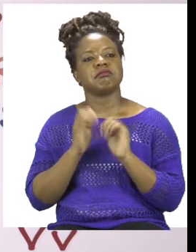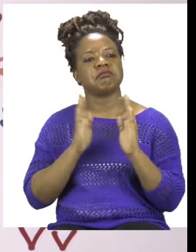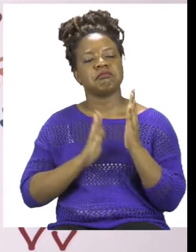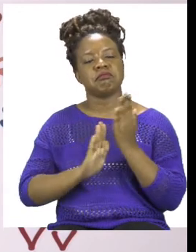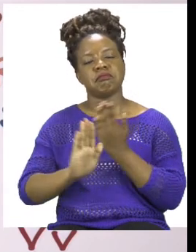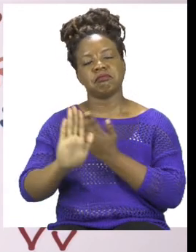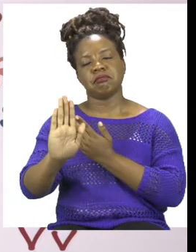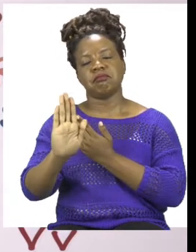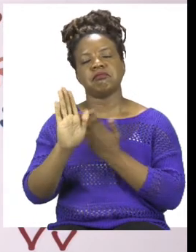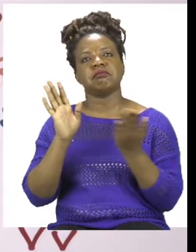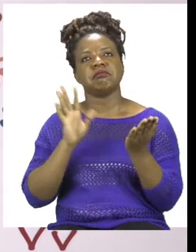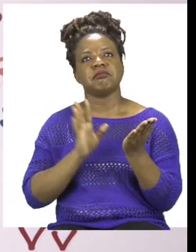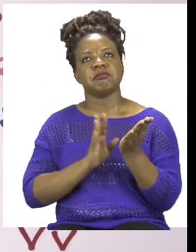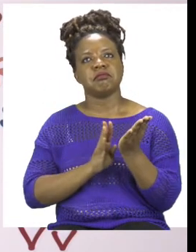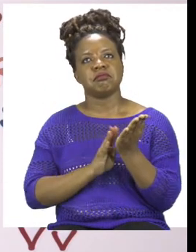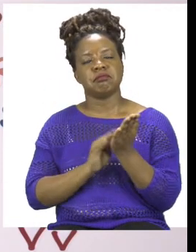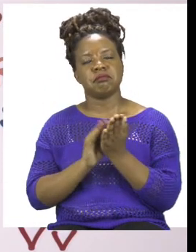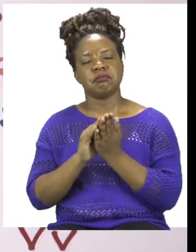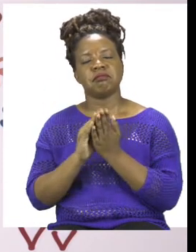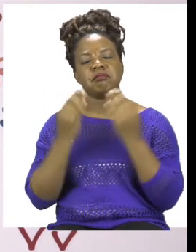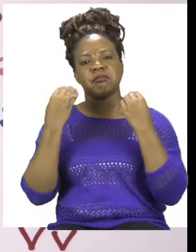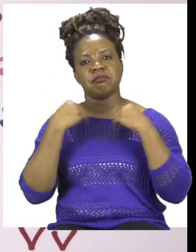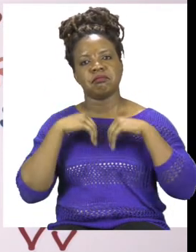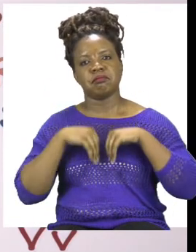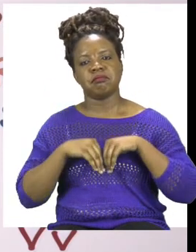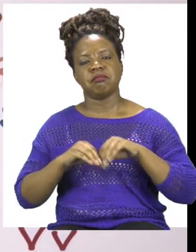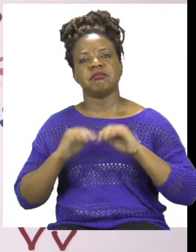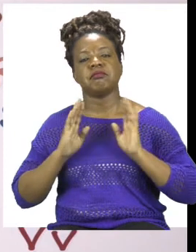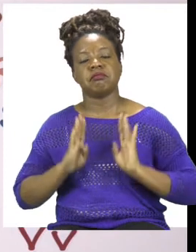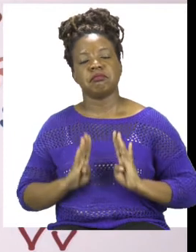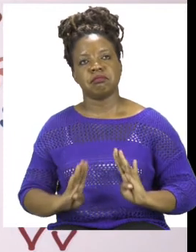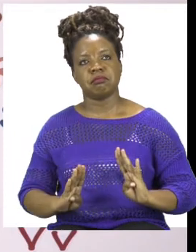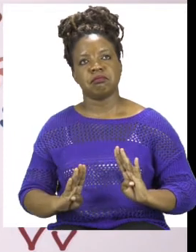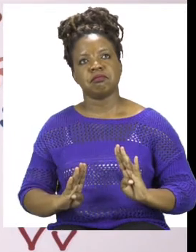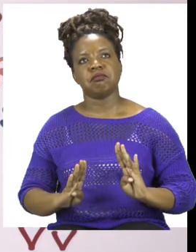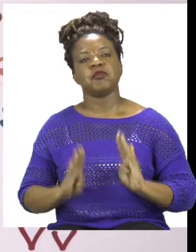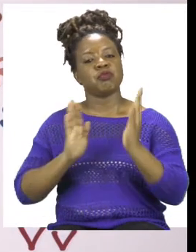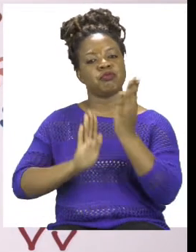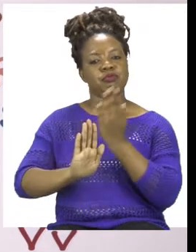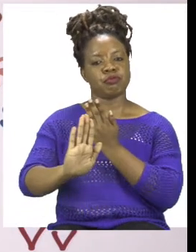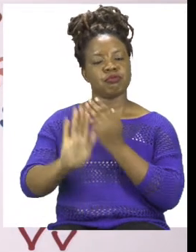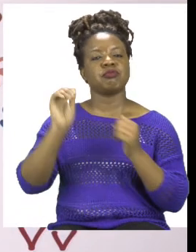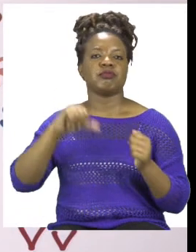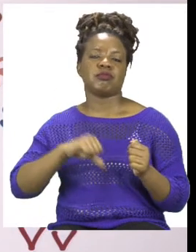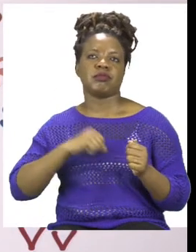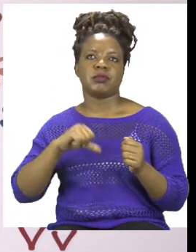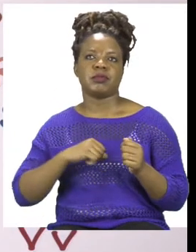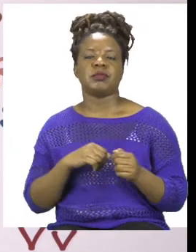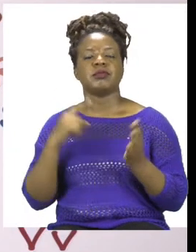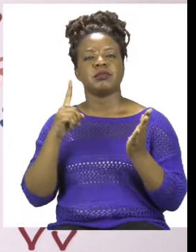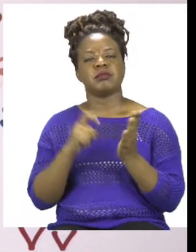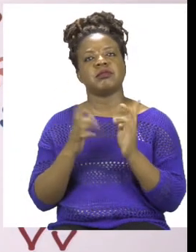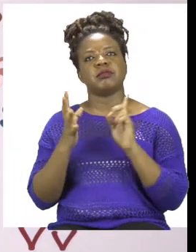When germs get into our body this is how we start getting sick. So sanitize as regularly as possible.